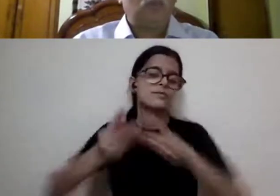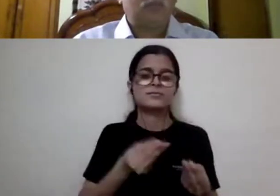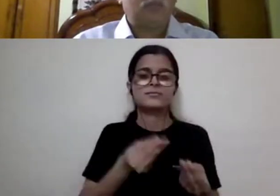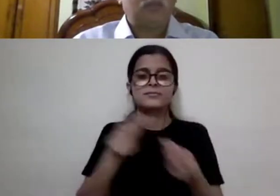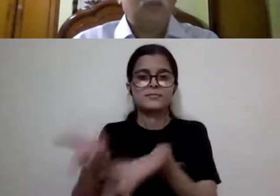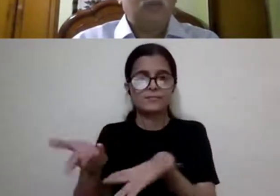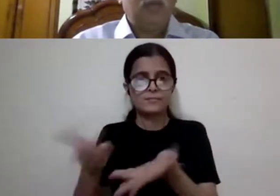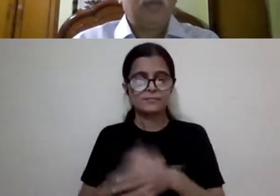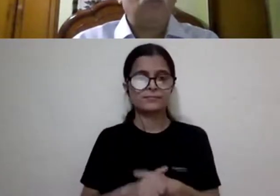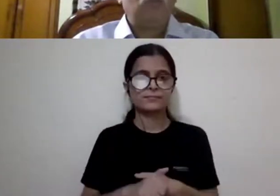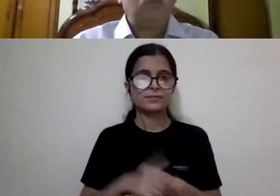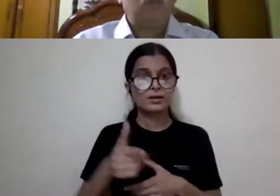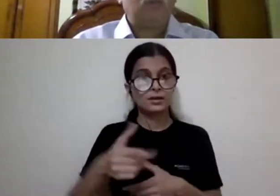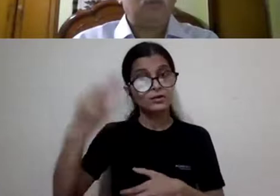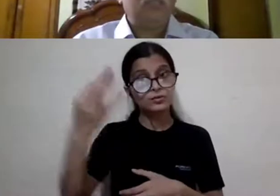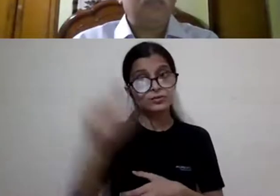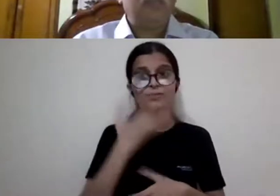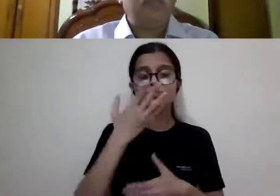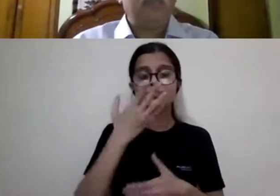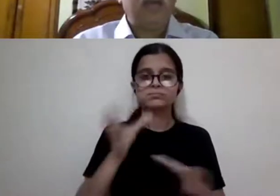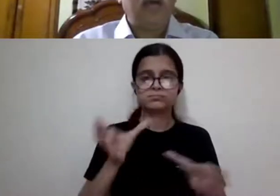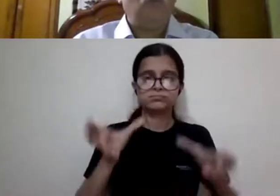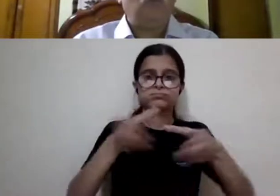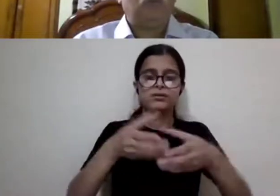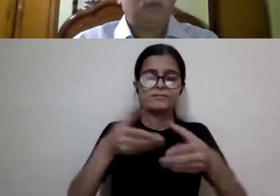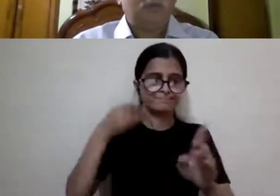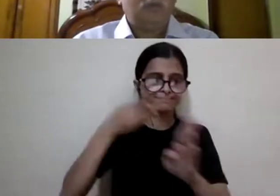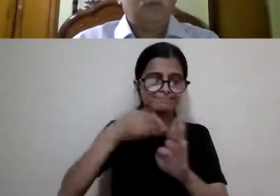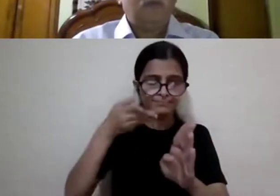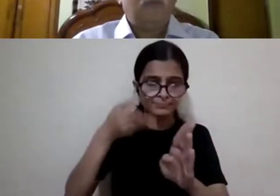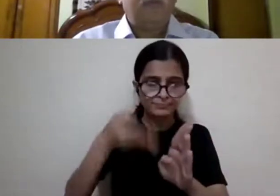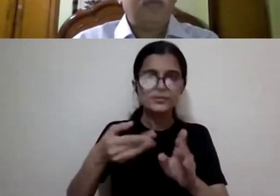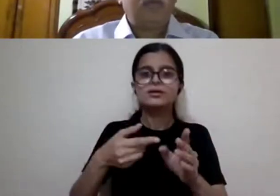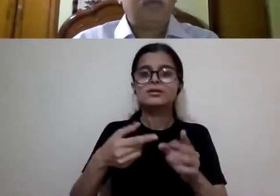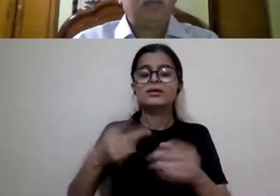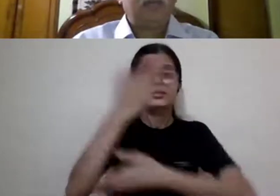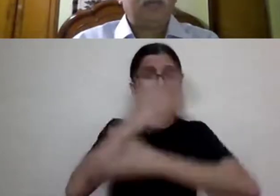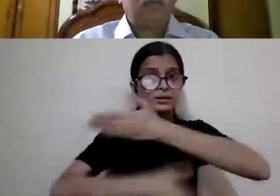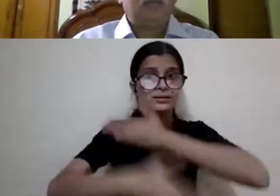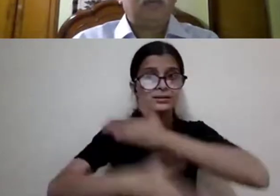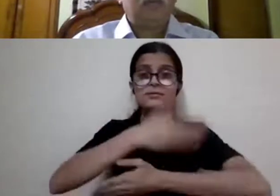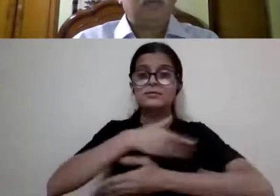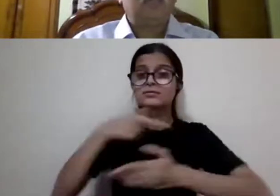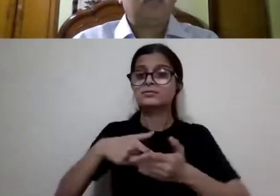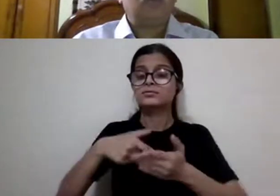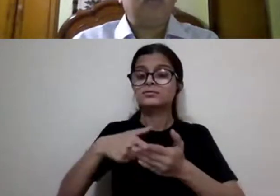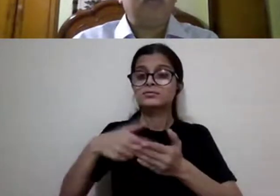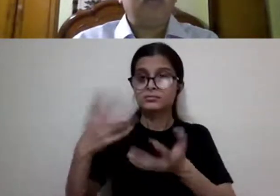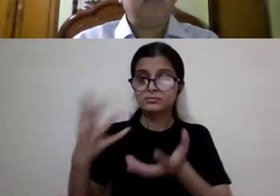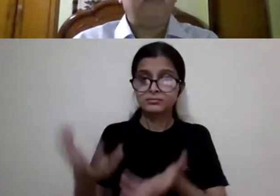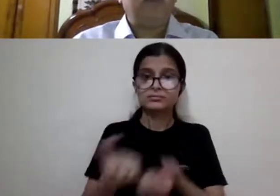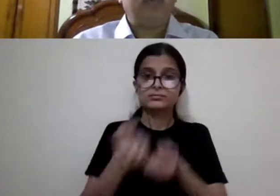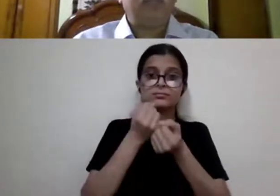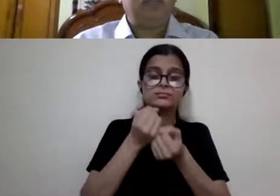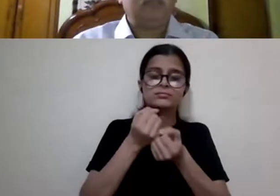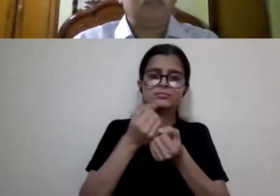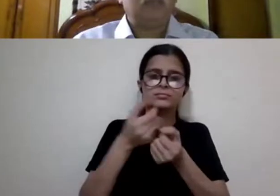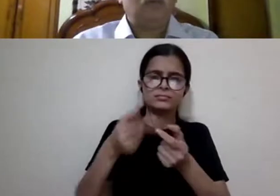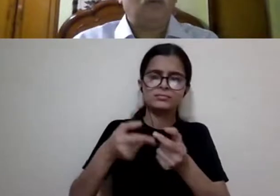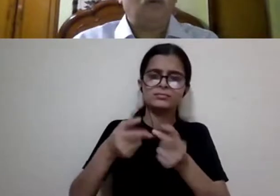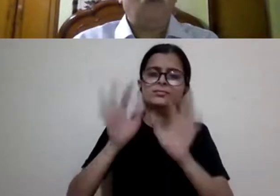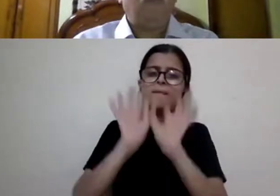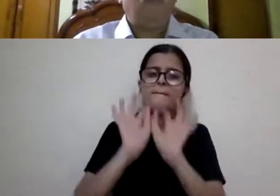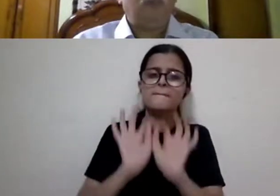discourse that took disability out from the conscripting confines